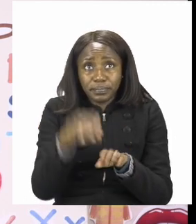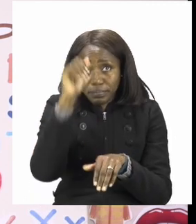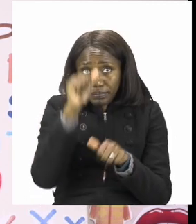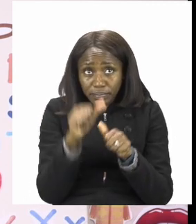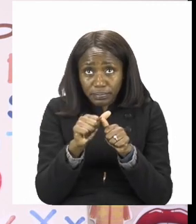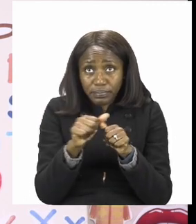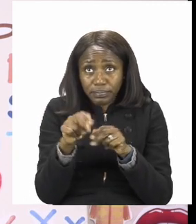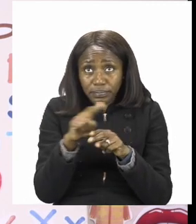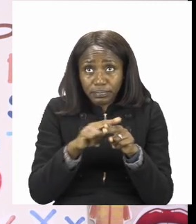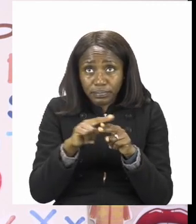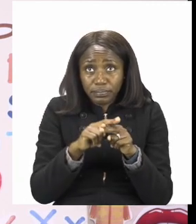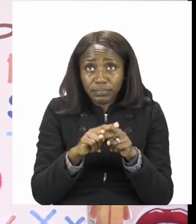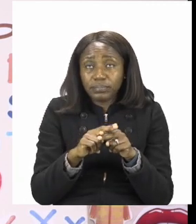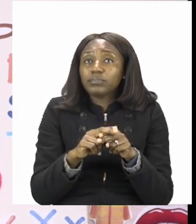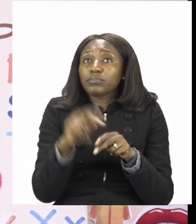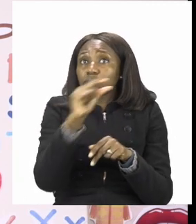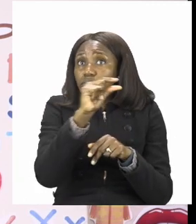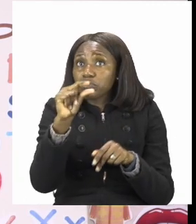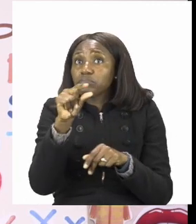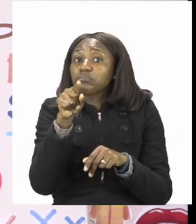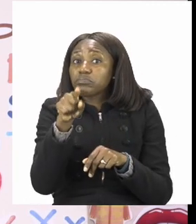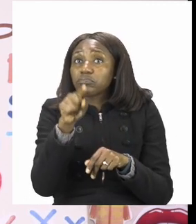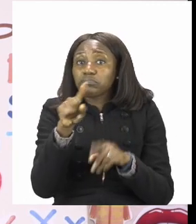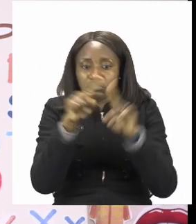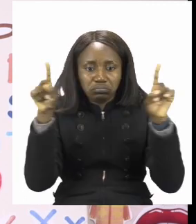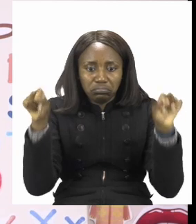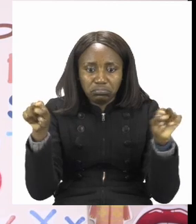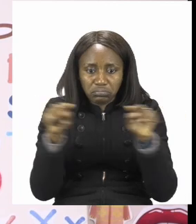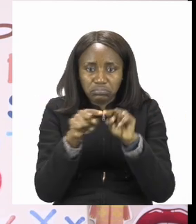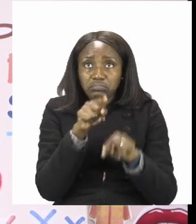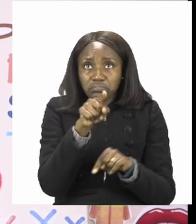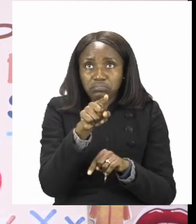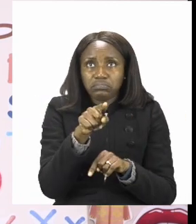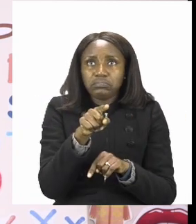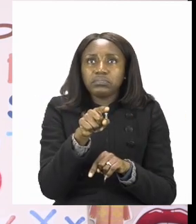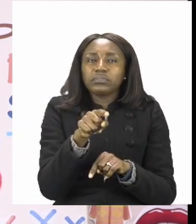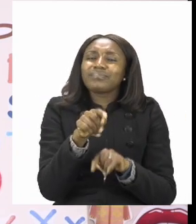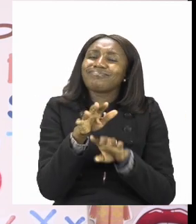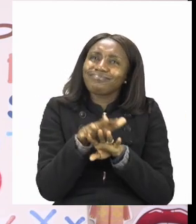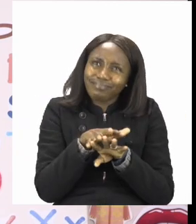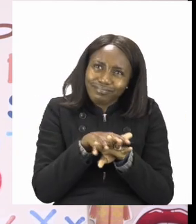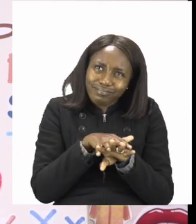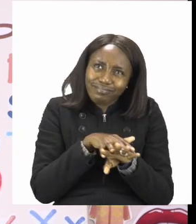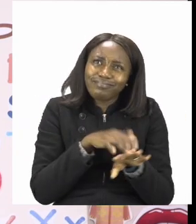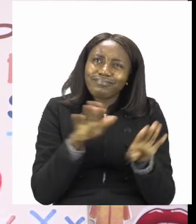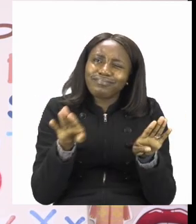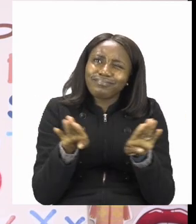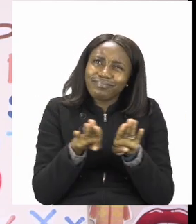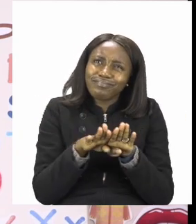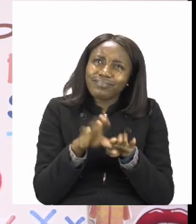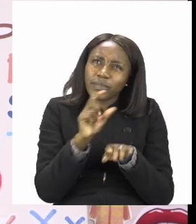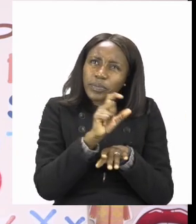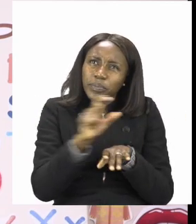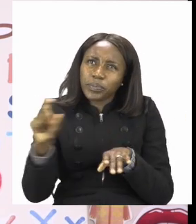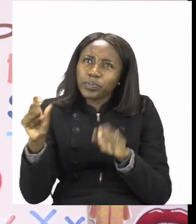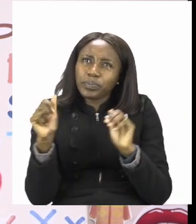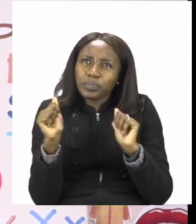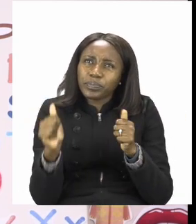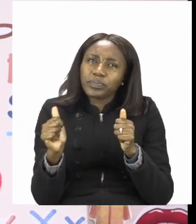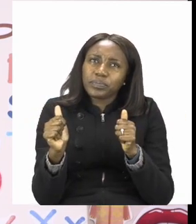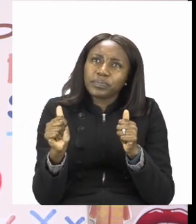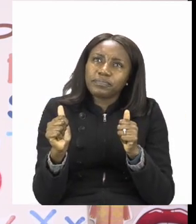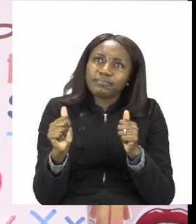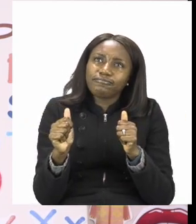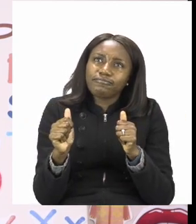to use the vocabulary that you have been given for number two and to take your time to make your sentences. Make sure they make